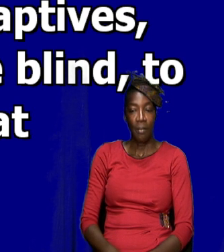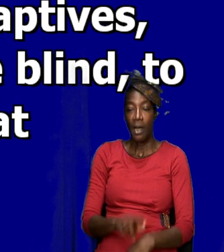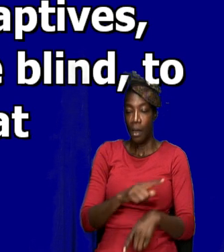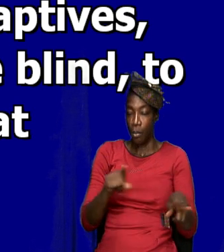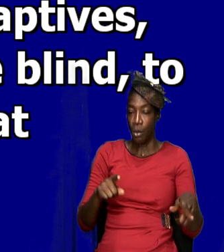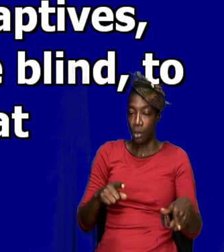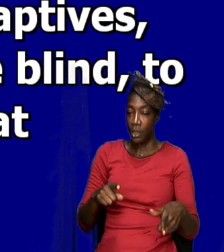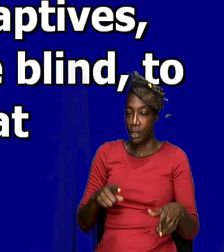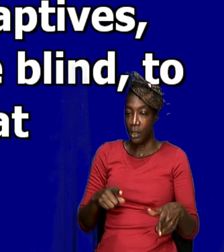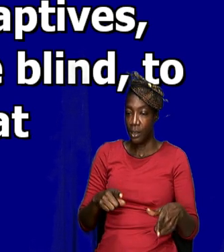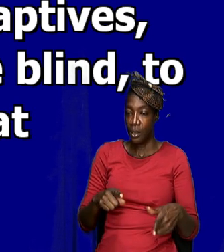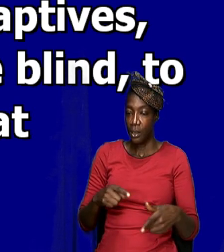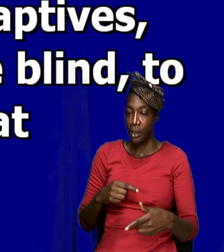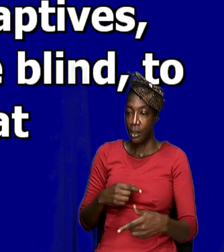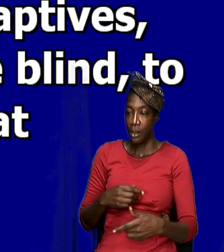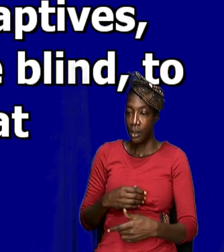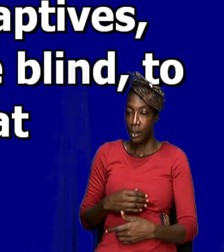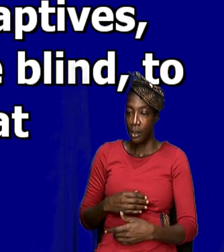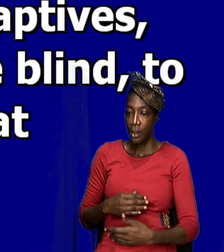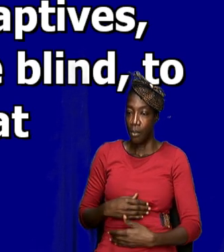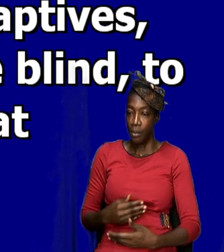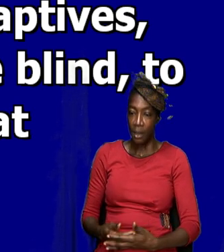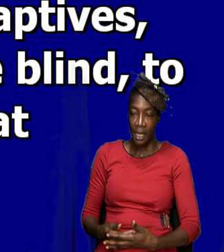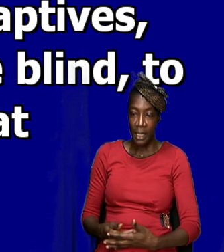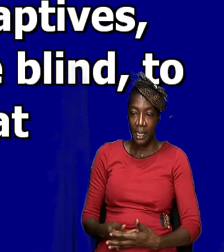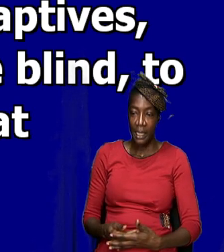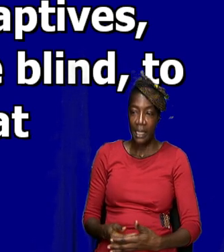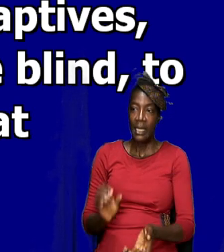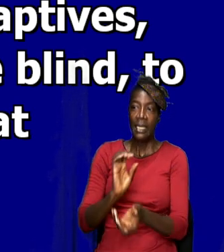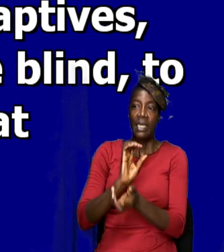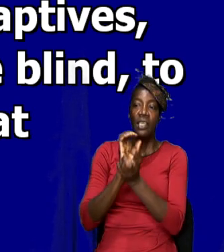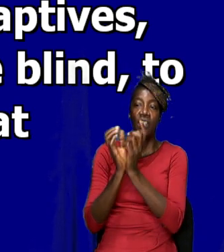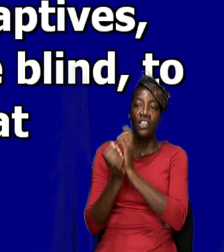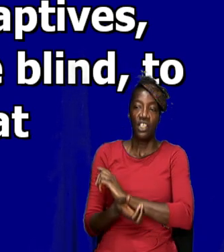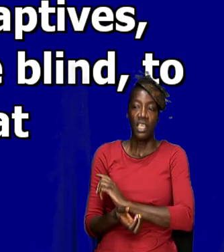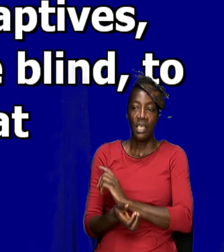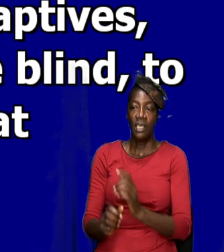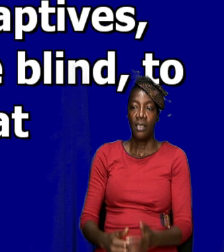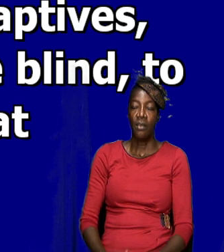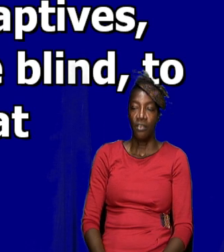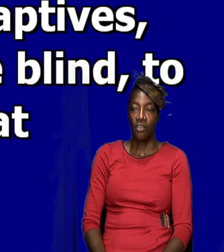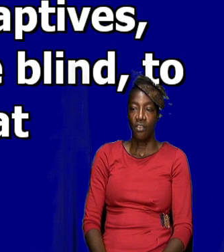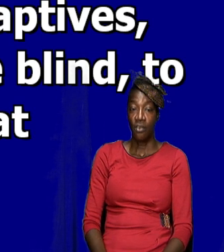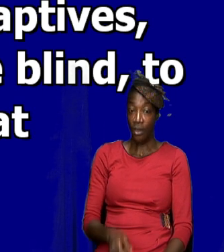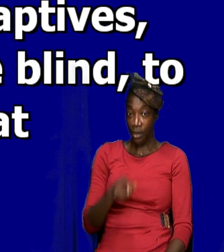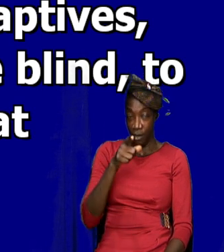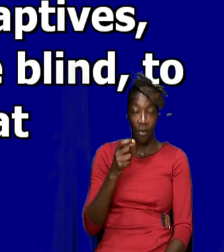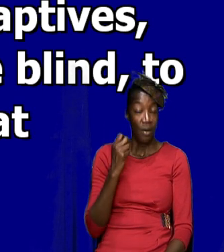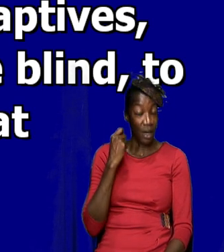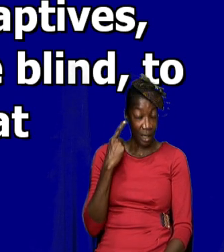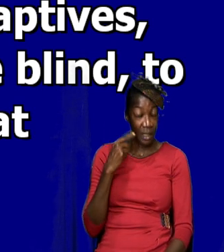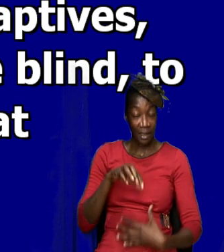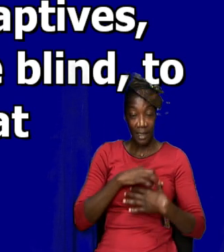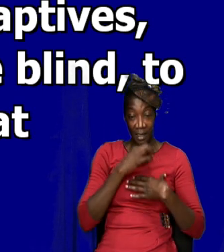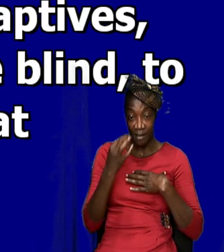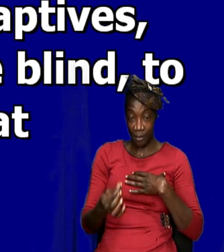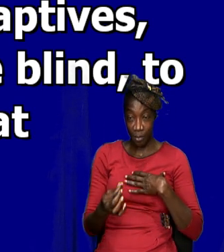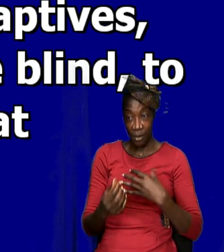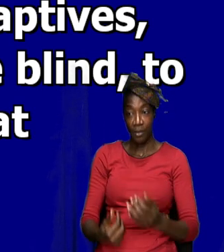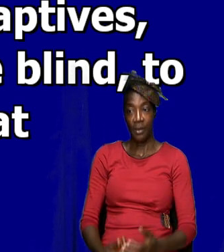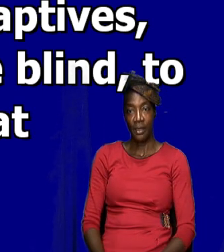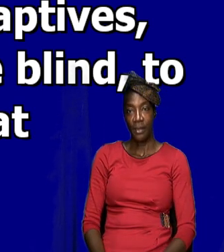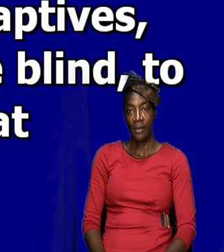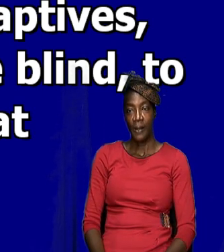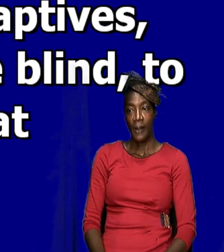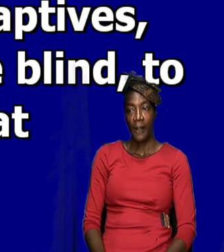body that he is doing it has changed in essence. I hope you understand the spirit of what I'm saying here.